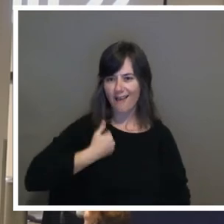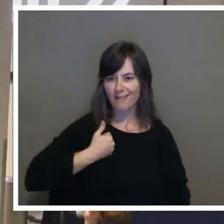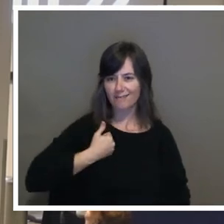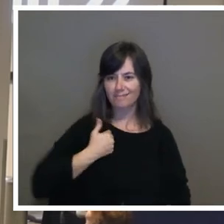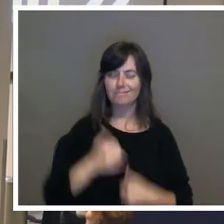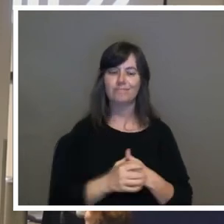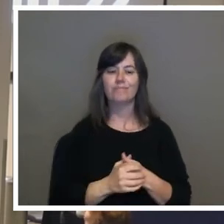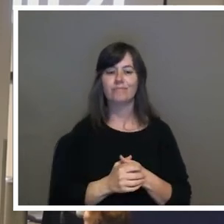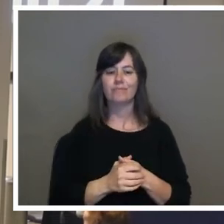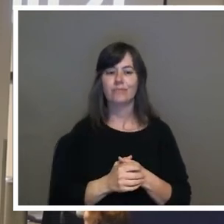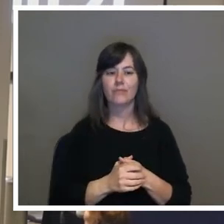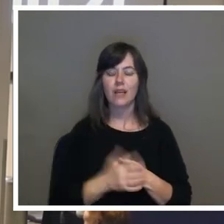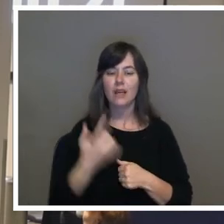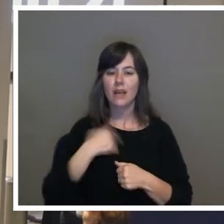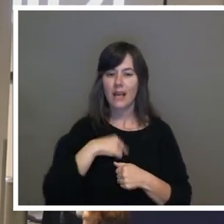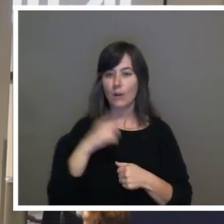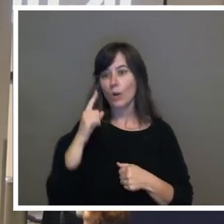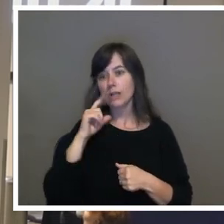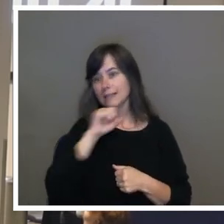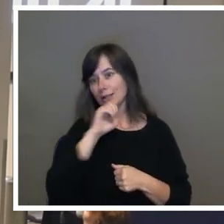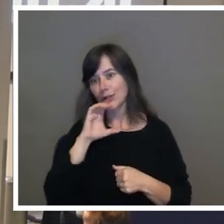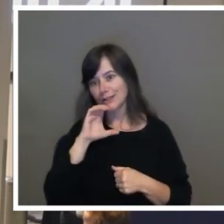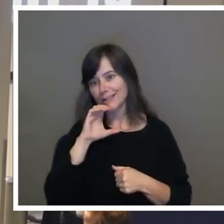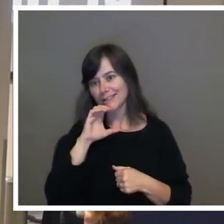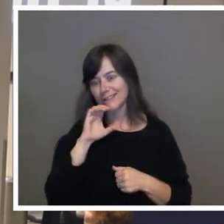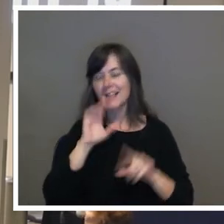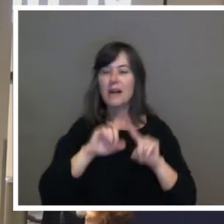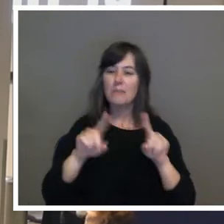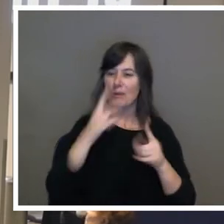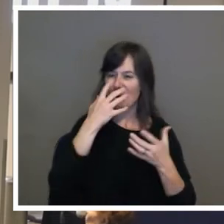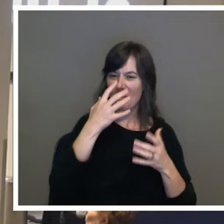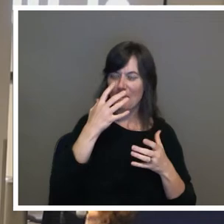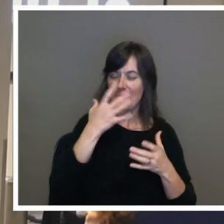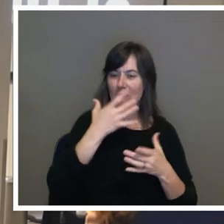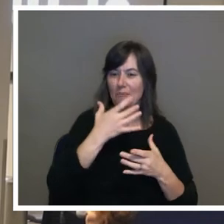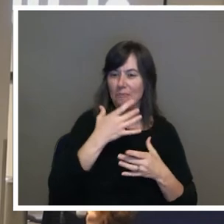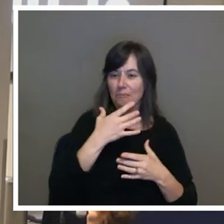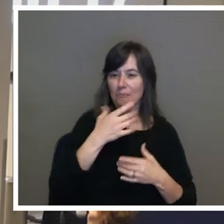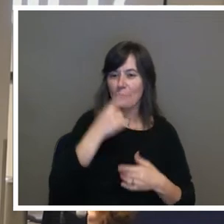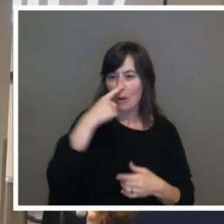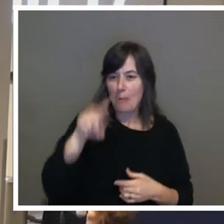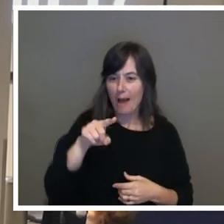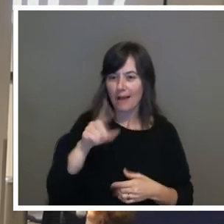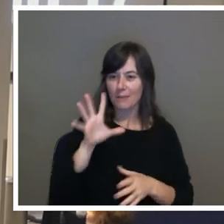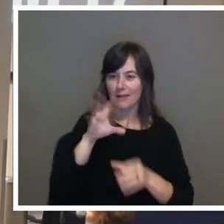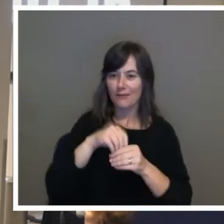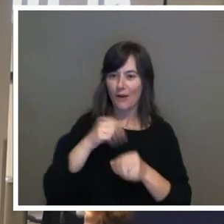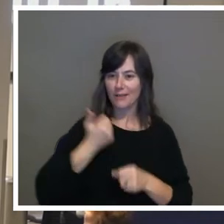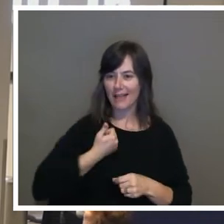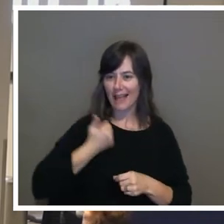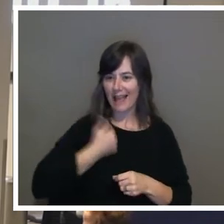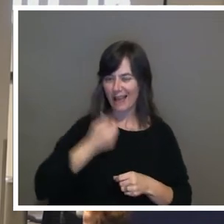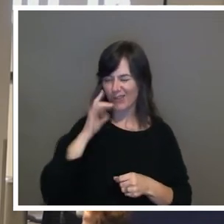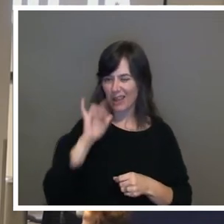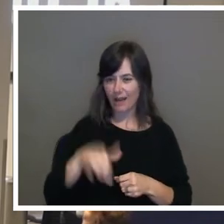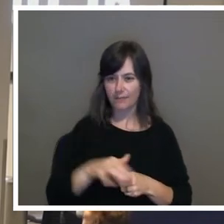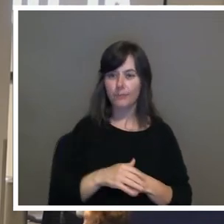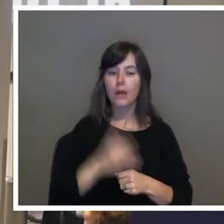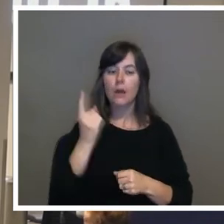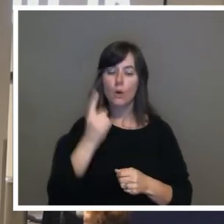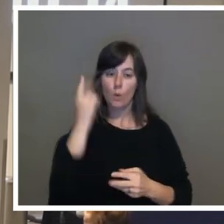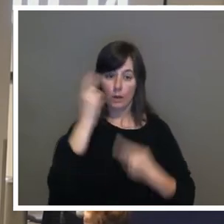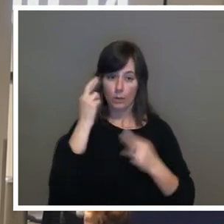And we're seniors, but we don't mind being in a gang. And one of the reasons that I'm here is because